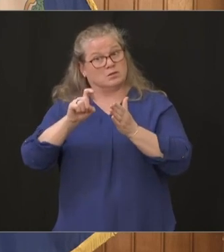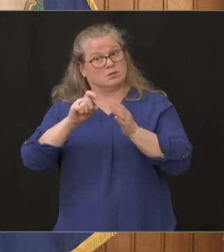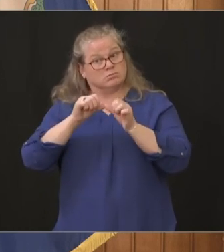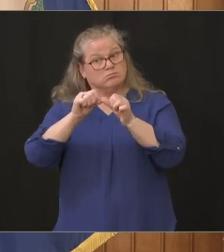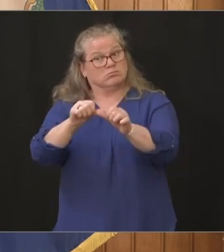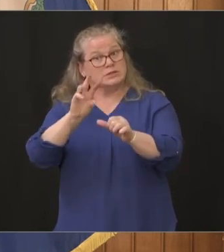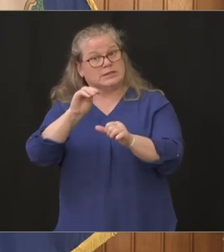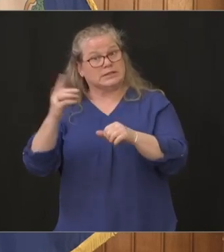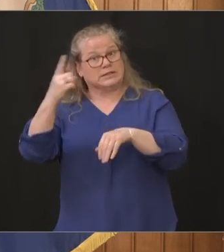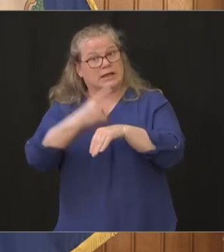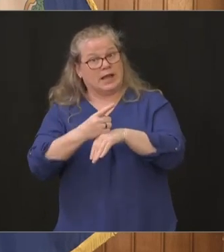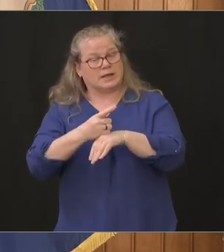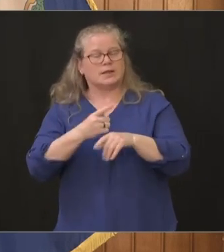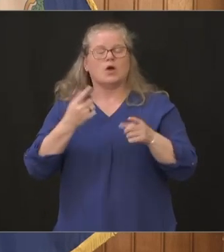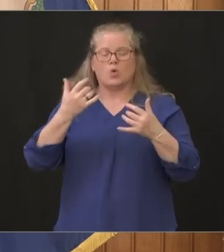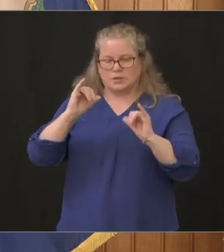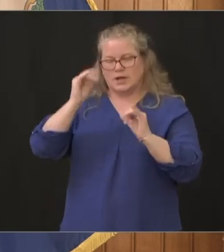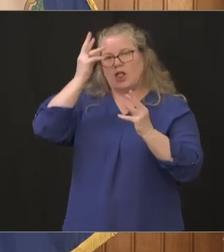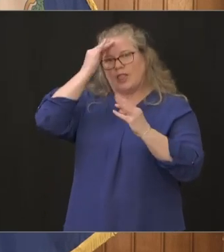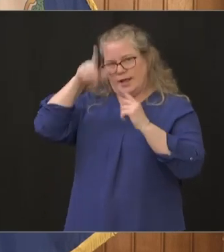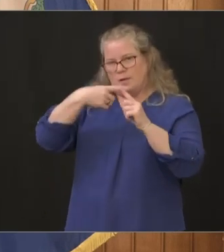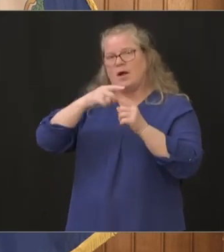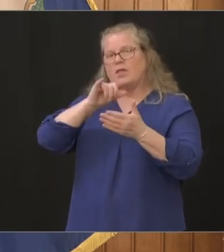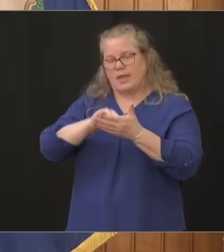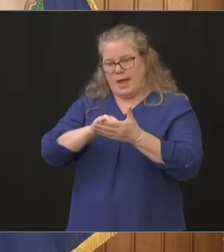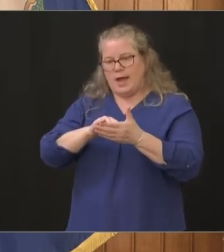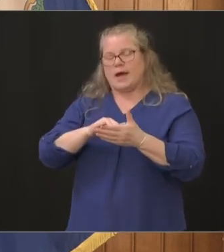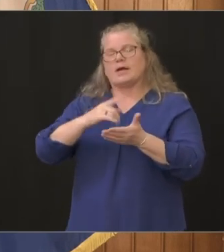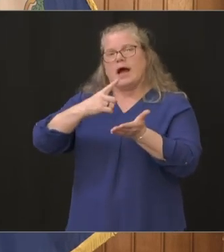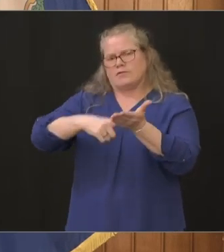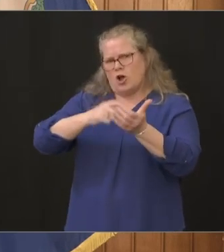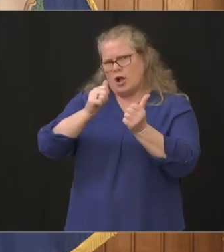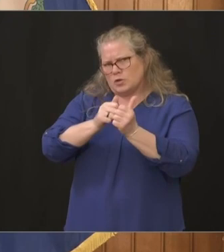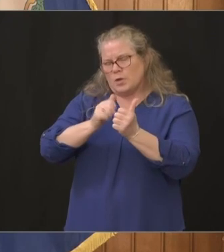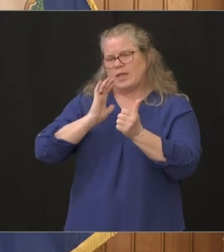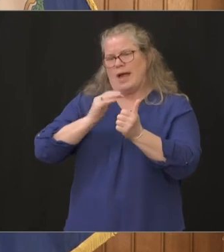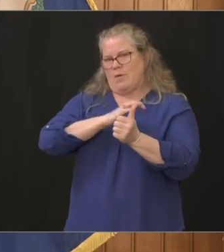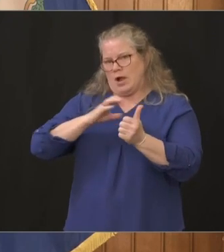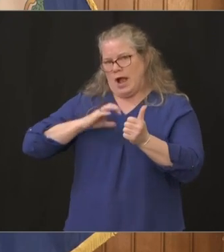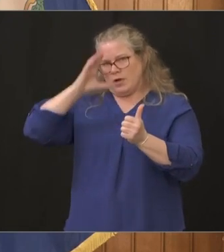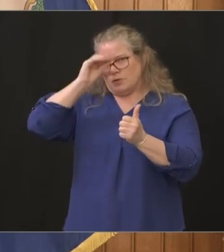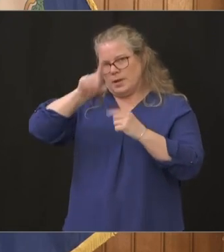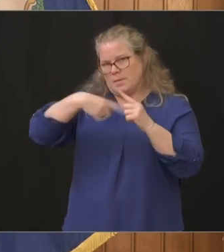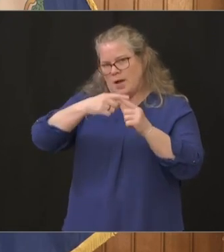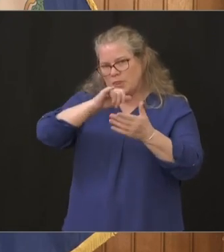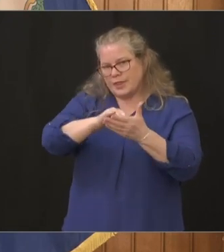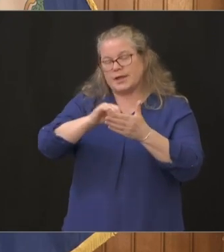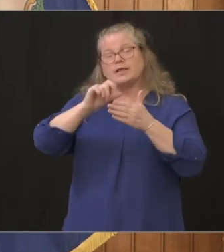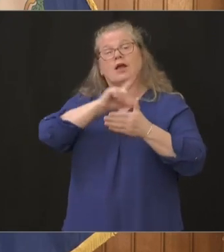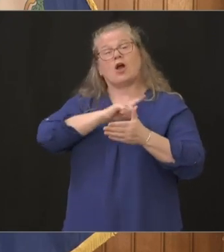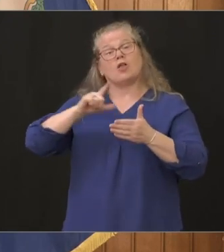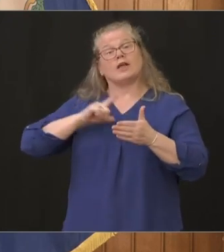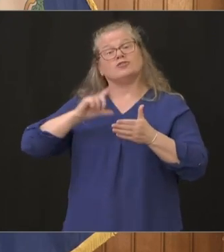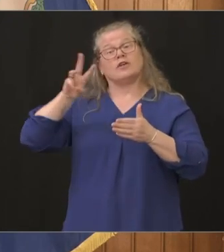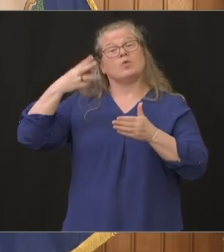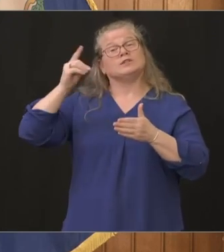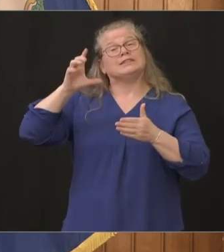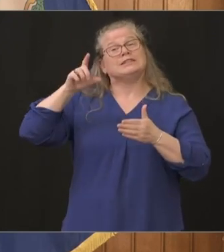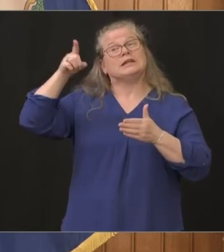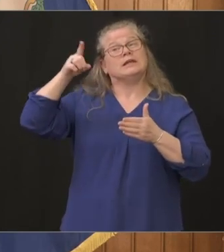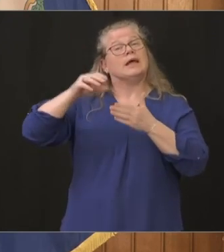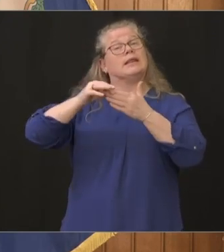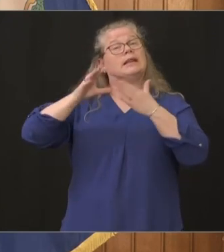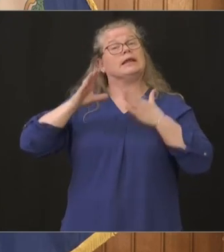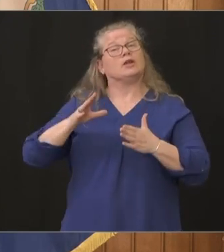they tell me there's going to be some news coming very soon i've talked to our congressmen and legislative leaders they have said health